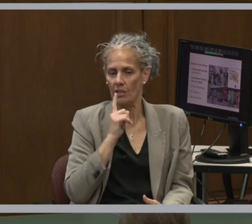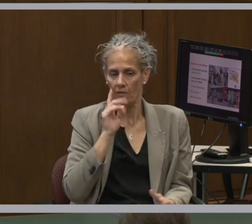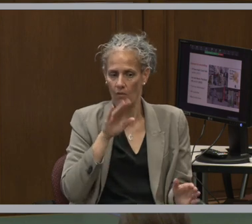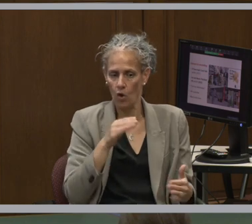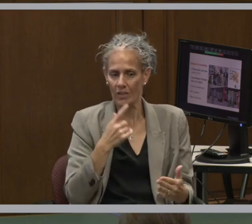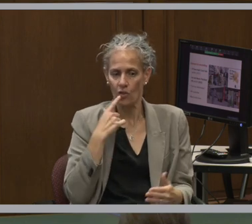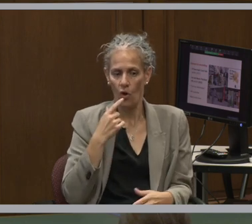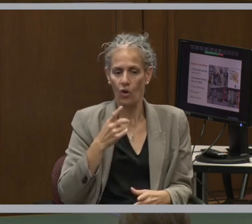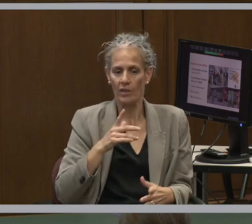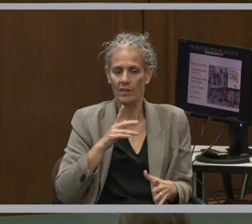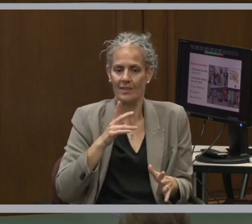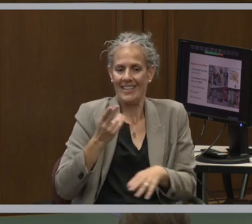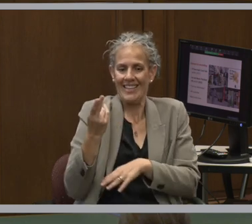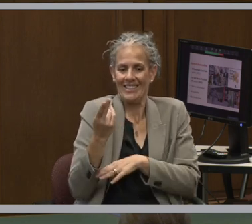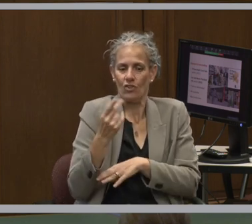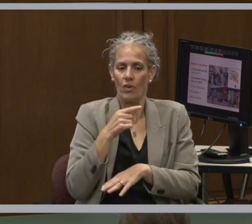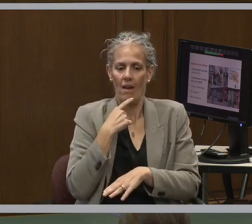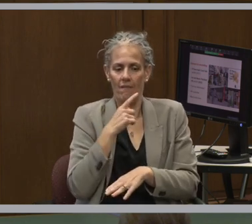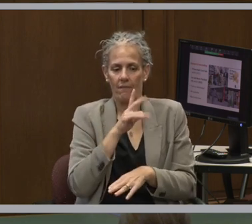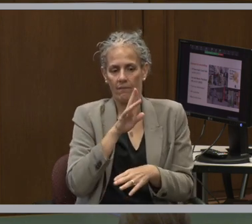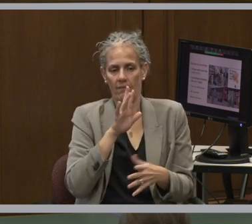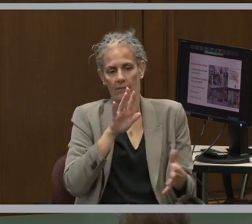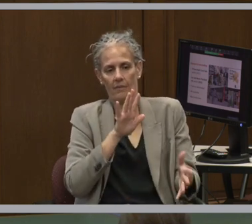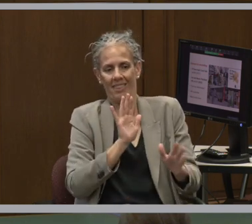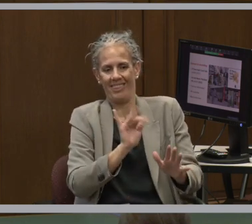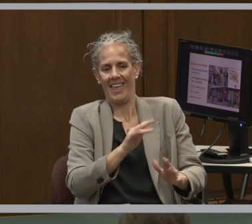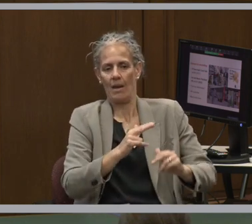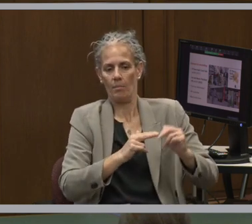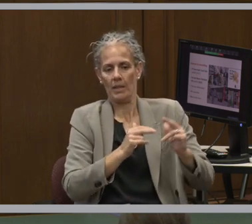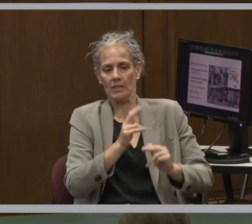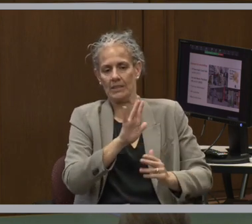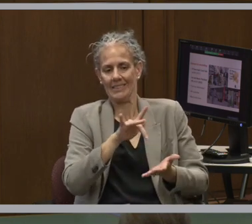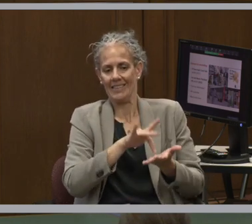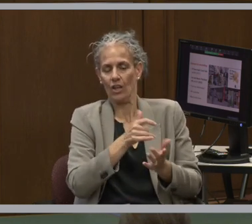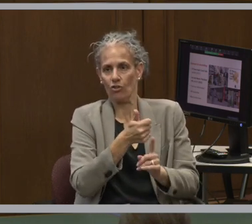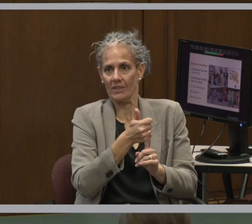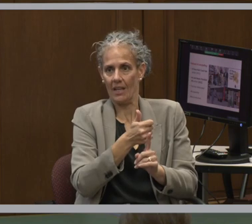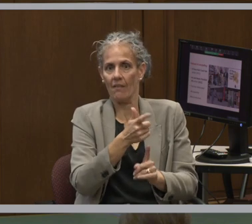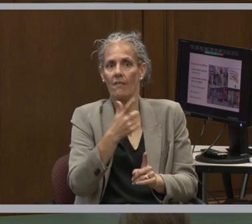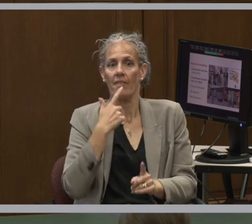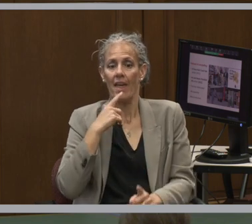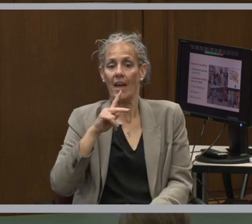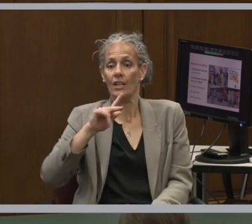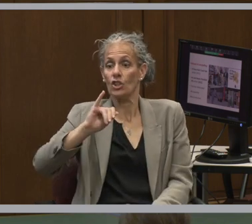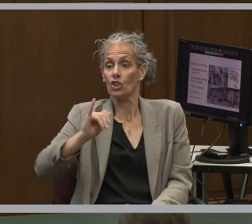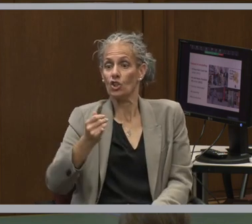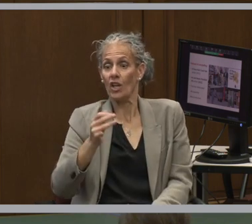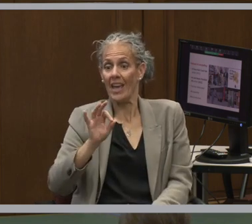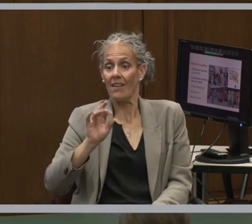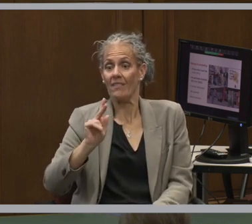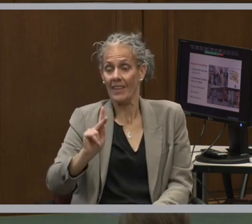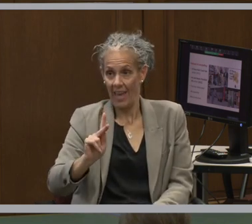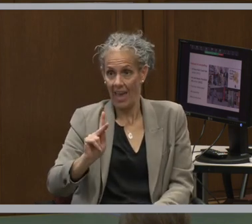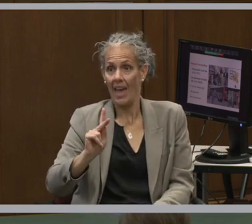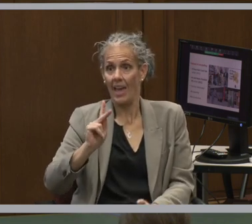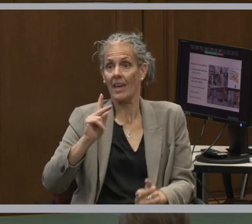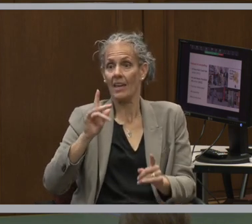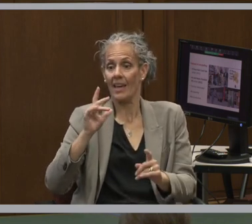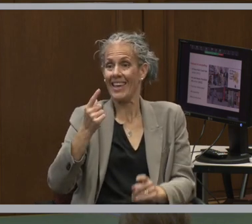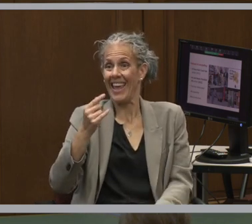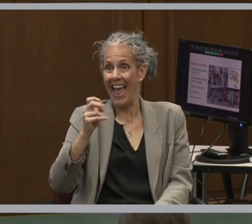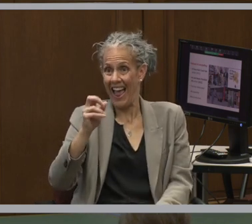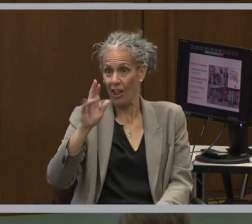history of the center. The JFK Gallery, as I'll go into a little bit more detail, is more the history of President Kennedy.